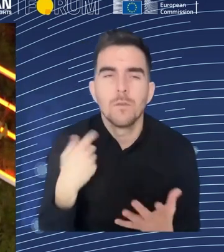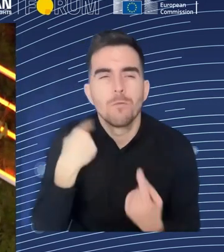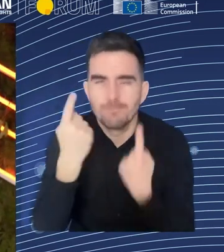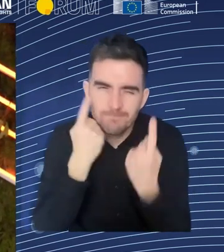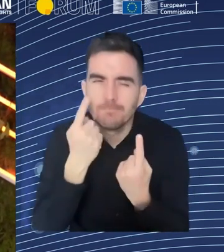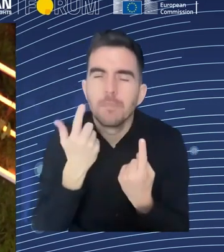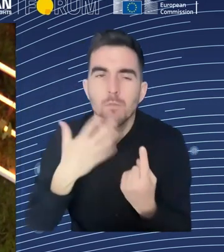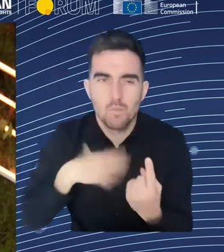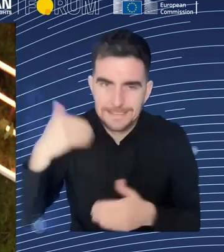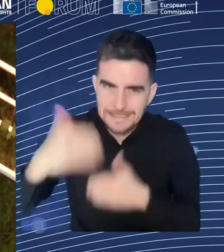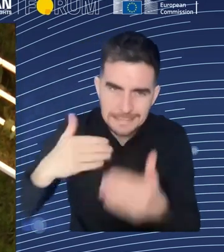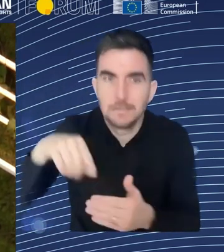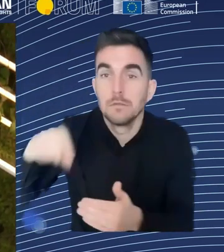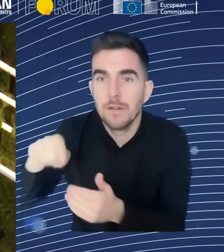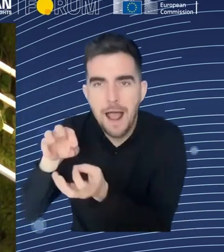that we have those gaps.